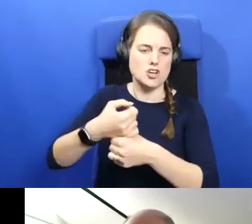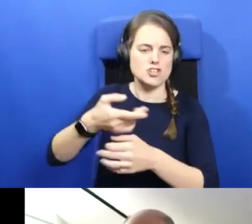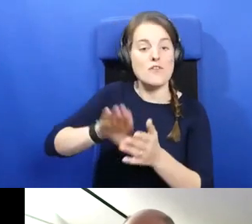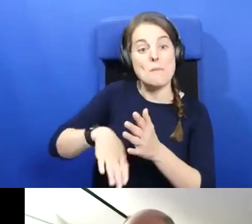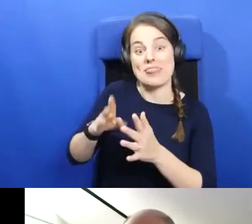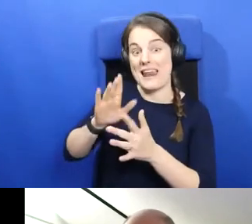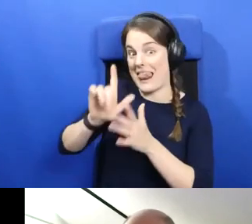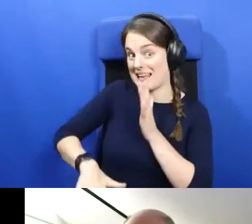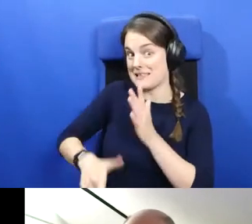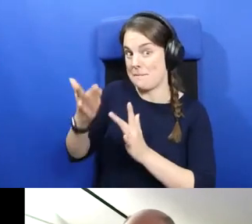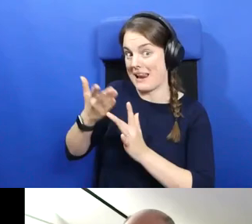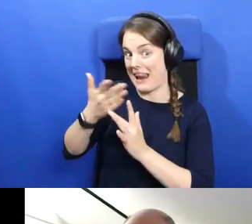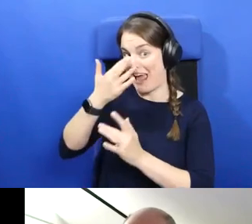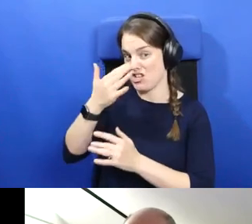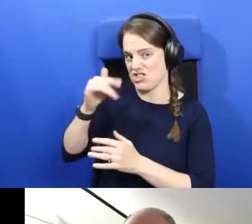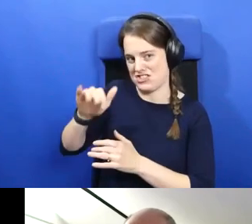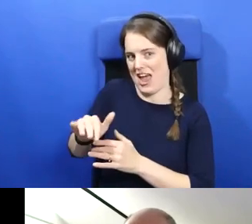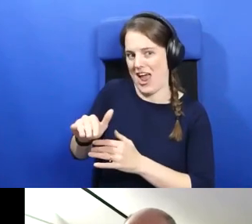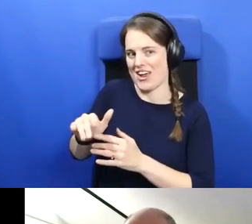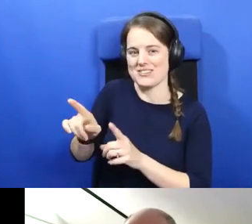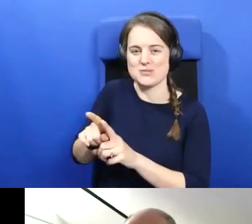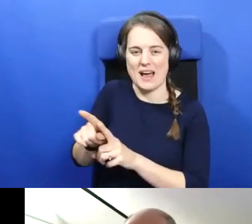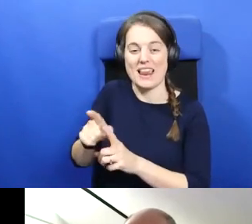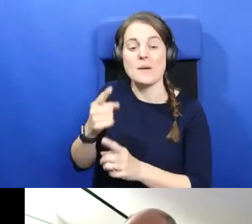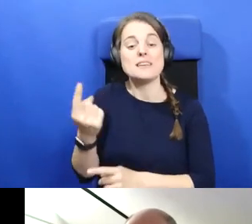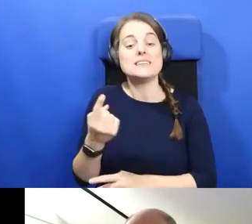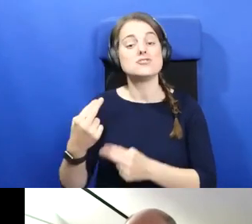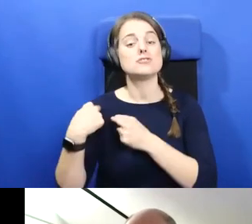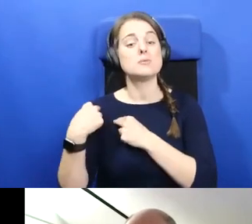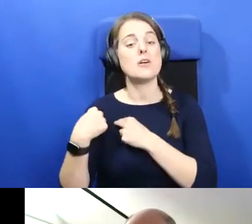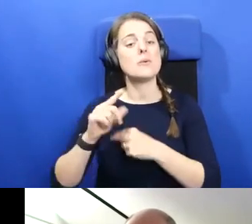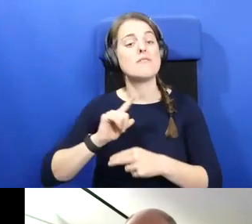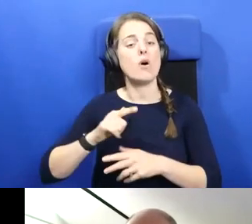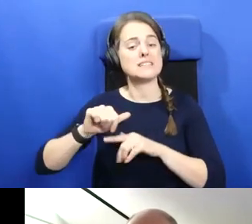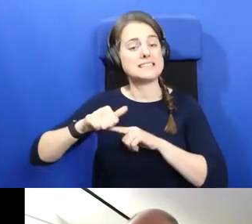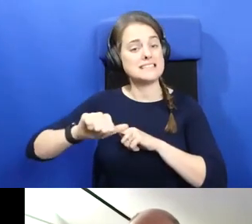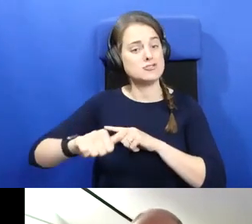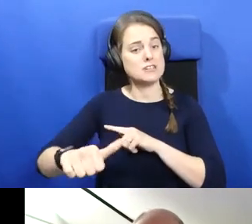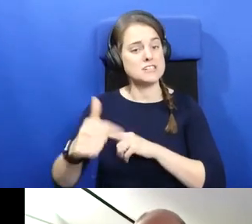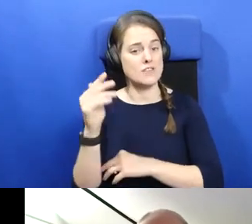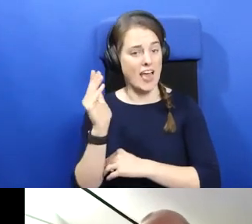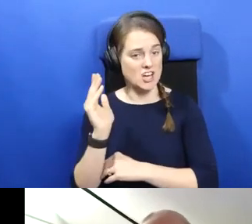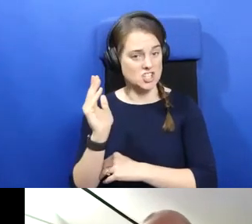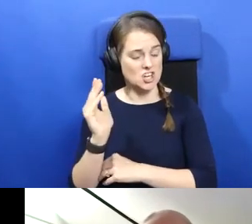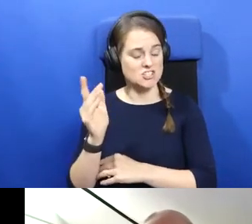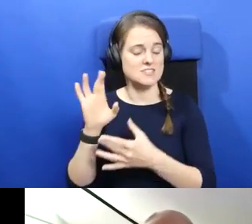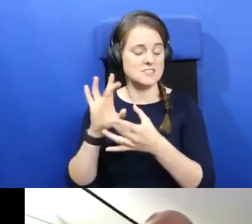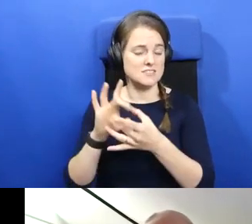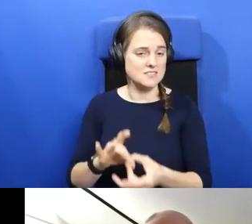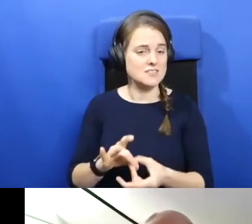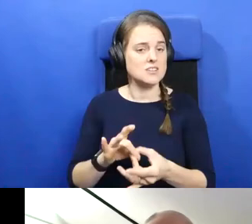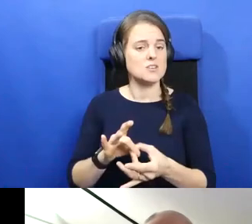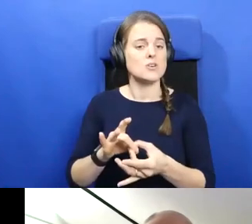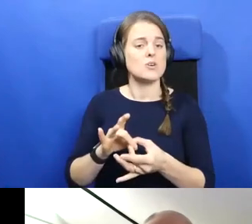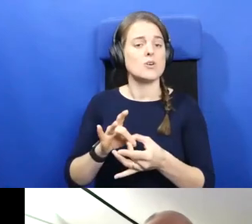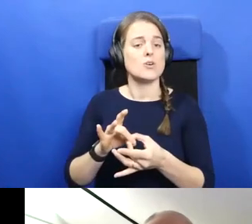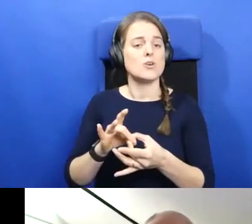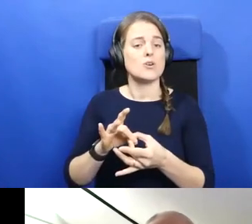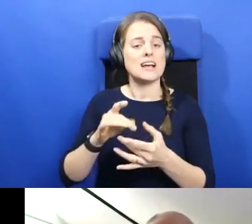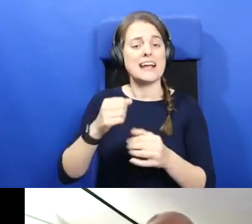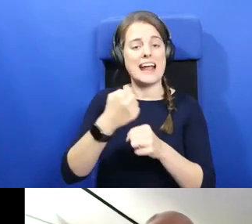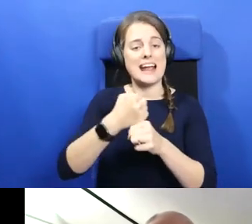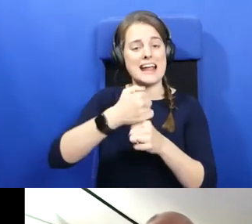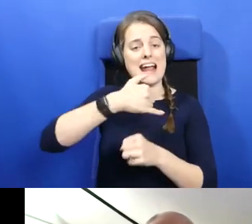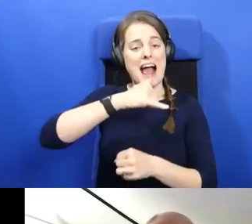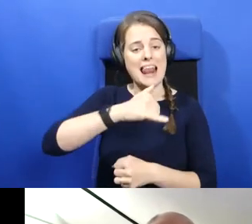Ages there also, and he is responsible for a series of lectures on the Gaelic Society